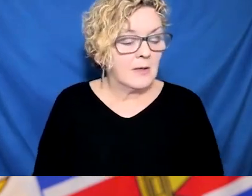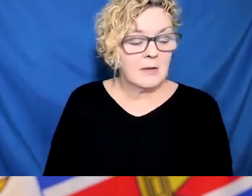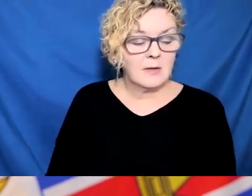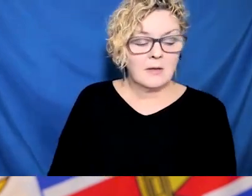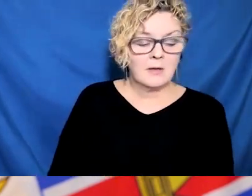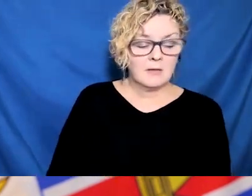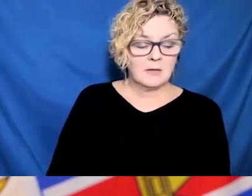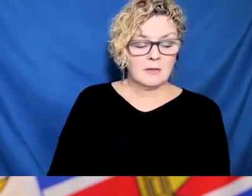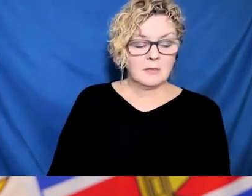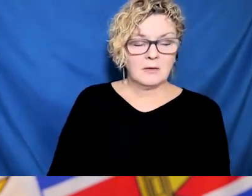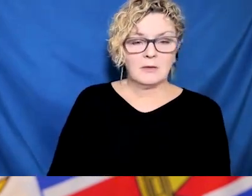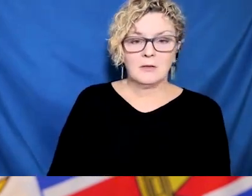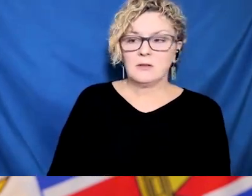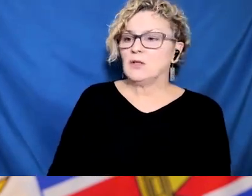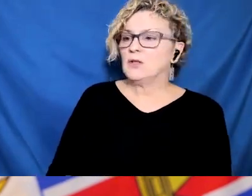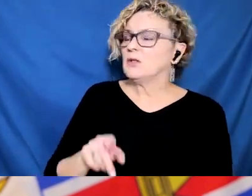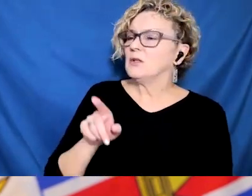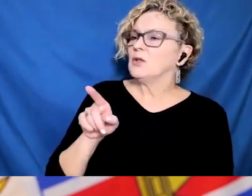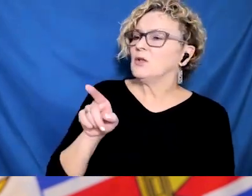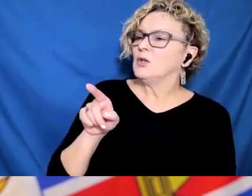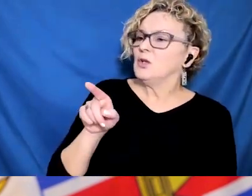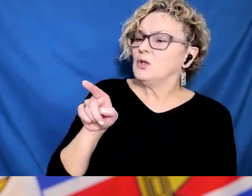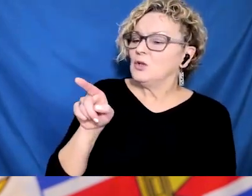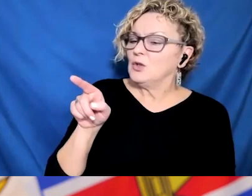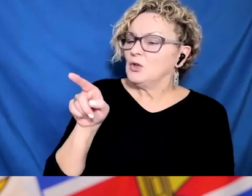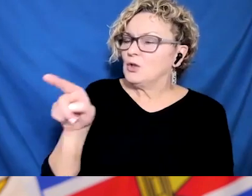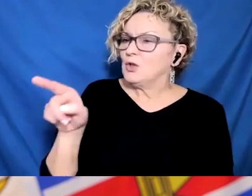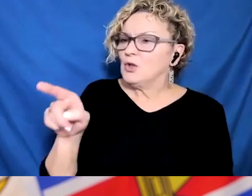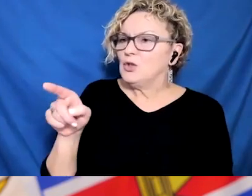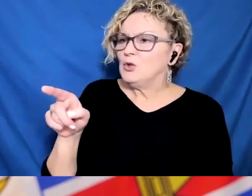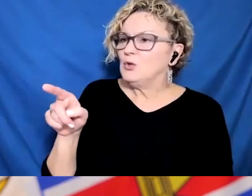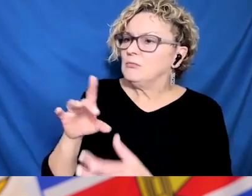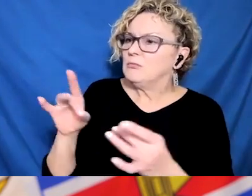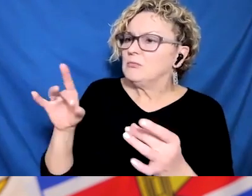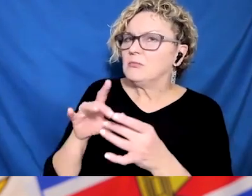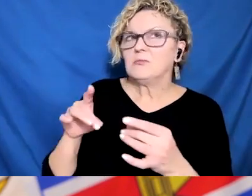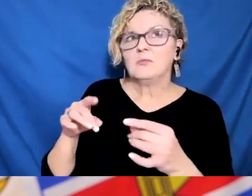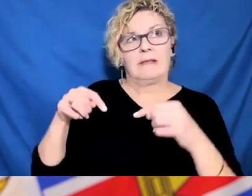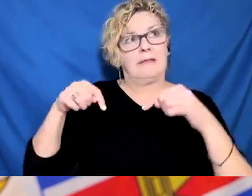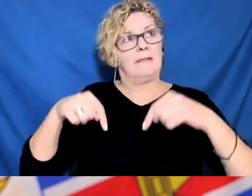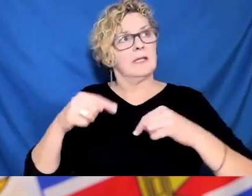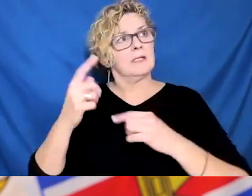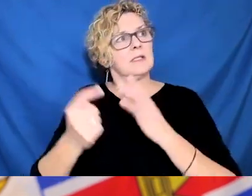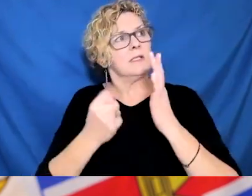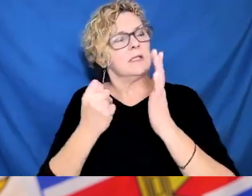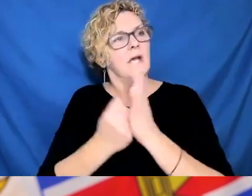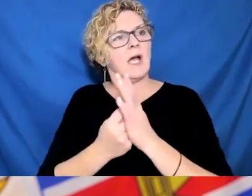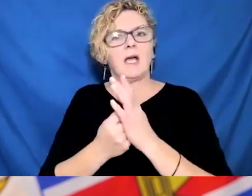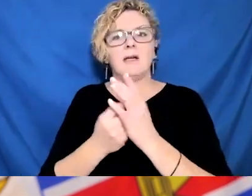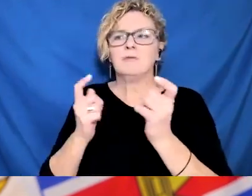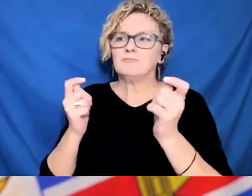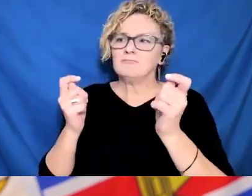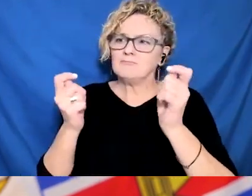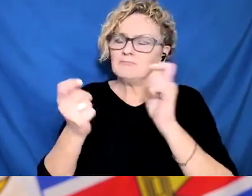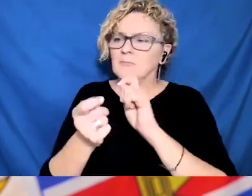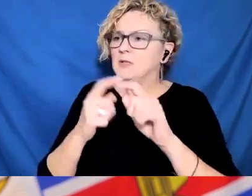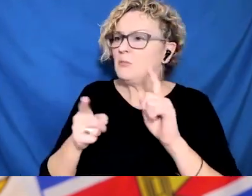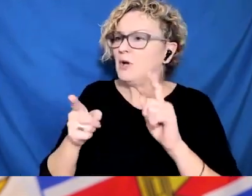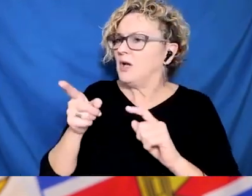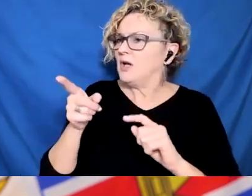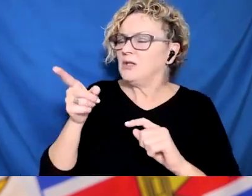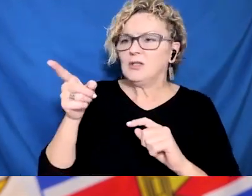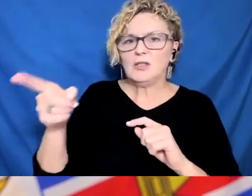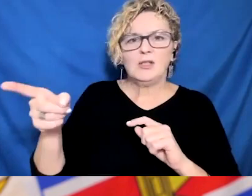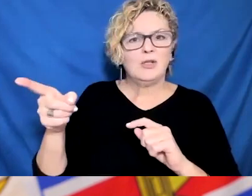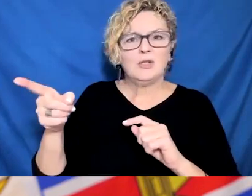more severe, but still had that longer incubation period. Some of those things that we were doing are no longer effective now. And